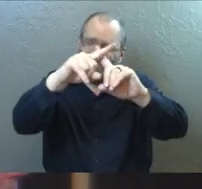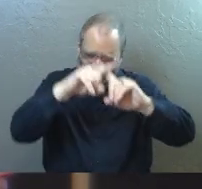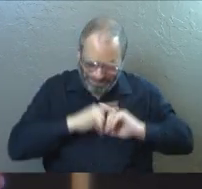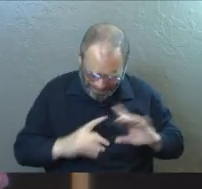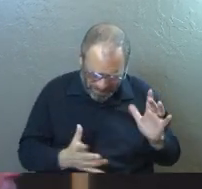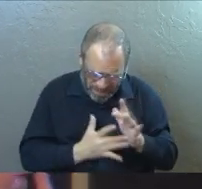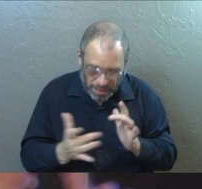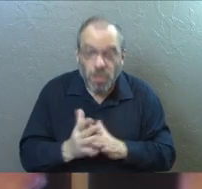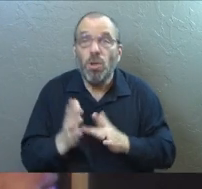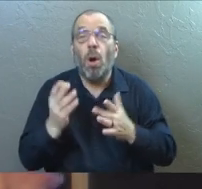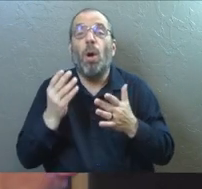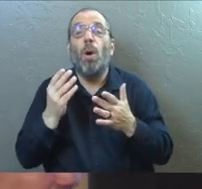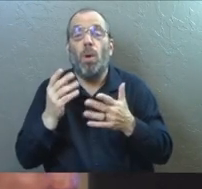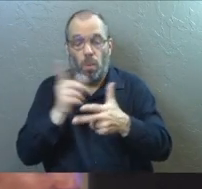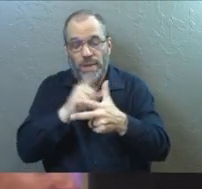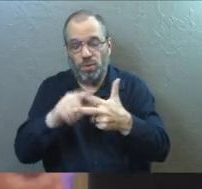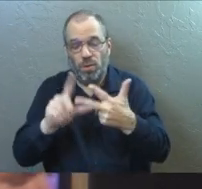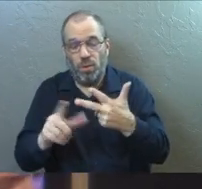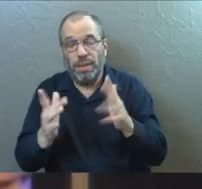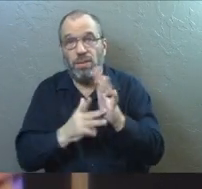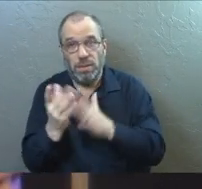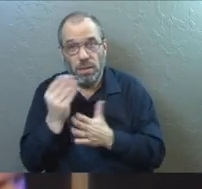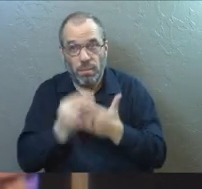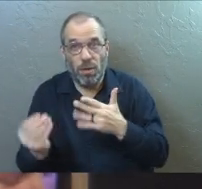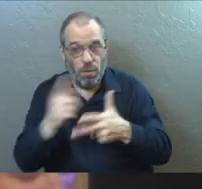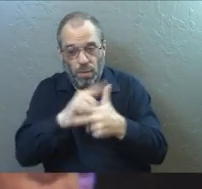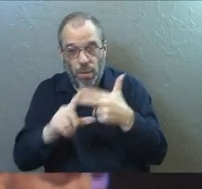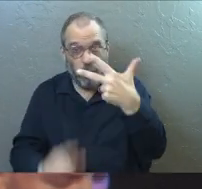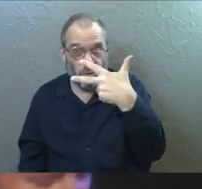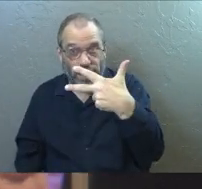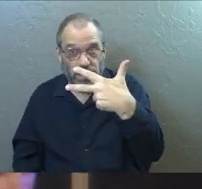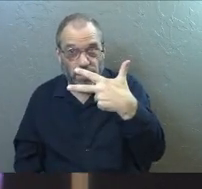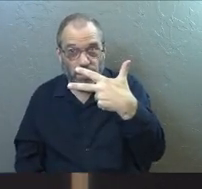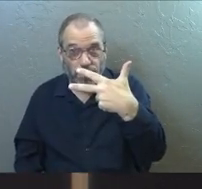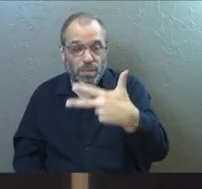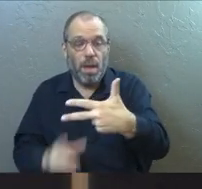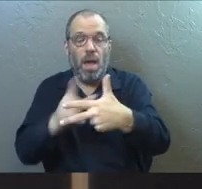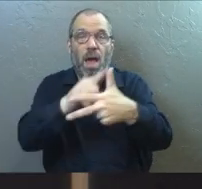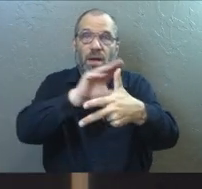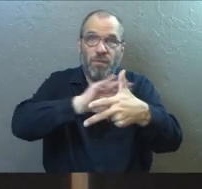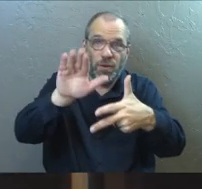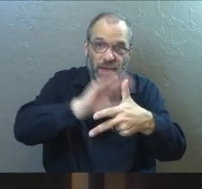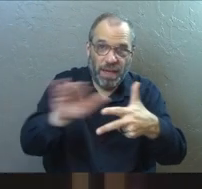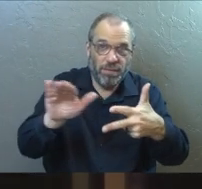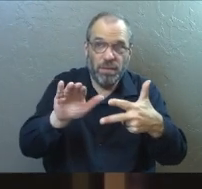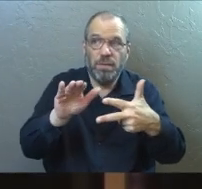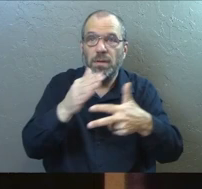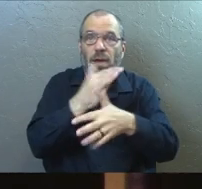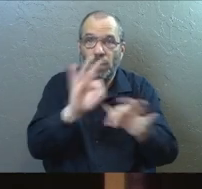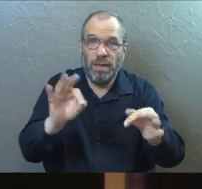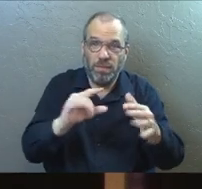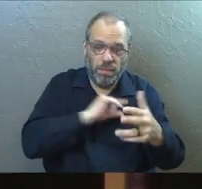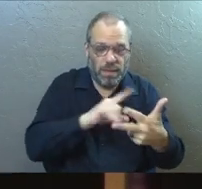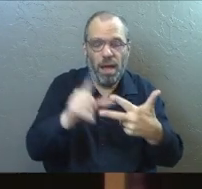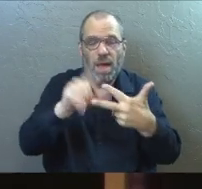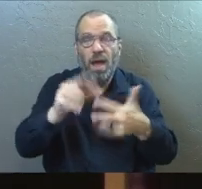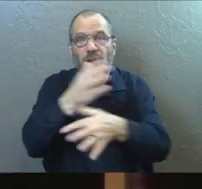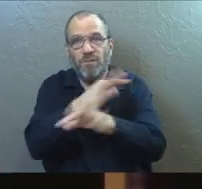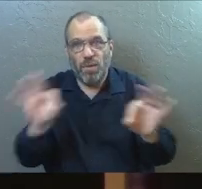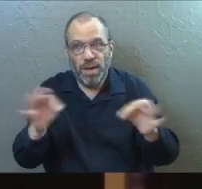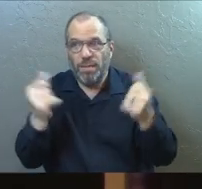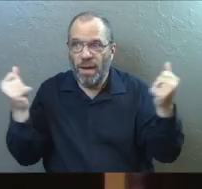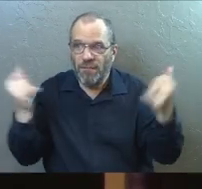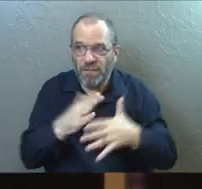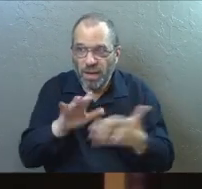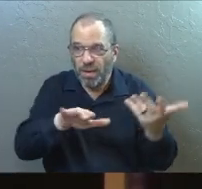So Jesus bought you three big things. Here they are. Three big gifts. Forgiveness and release from guilt, freedom from